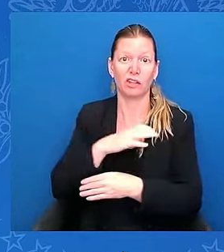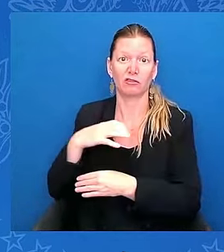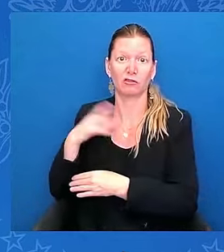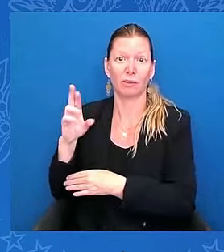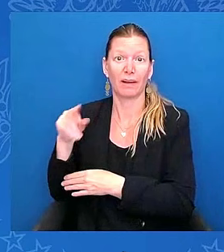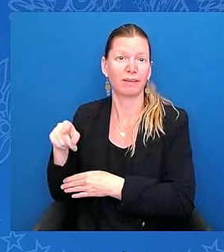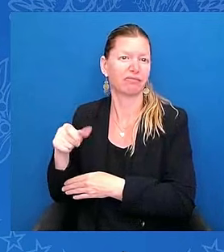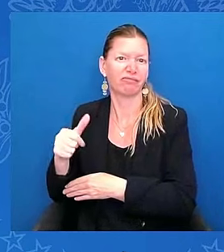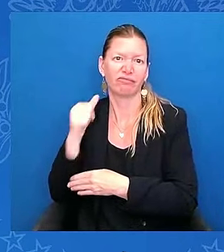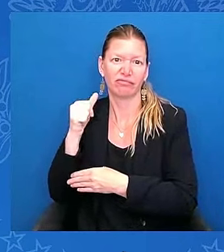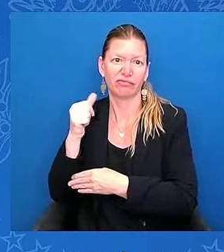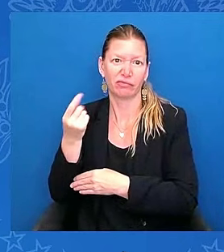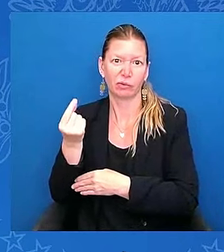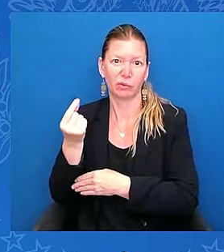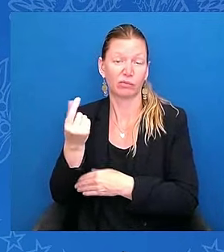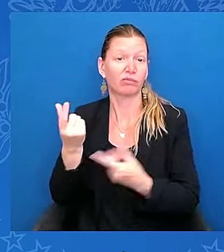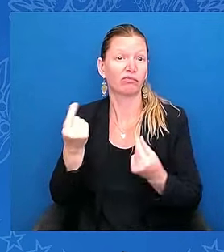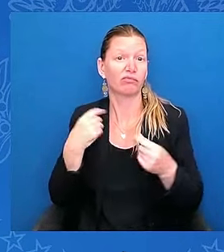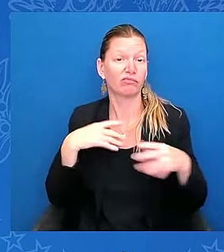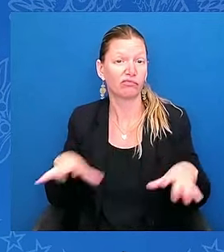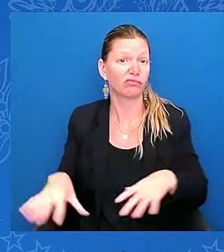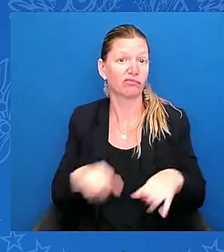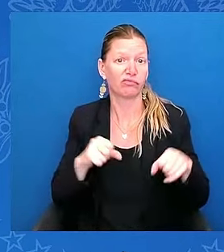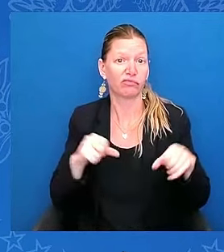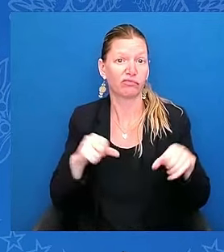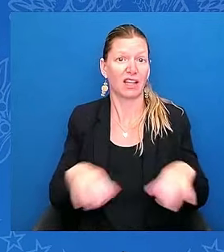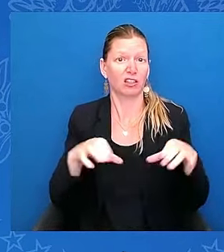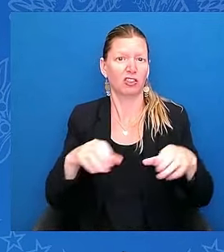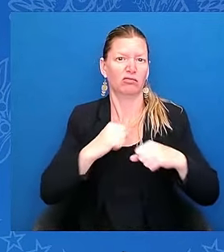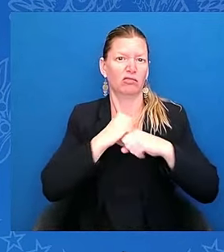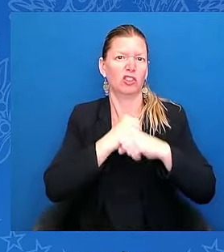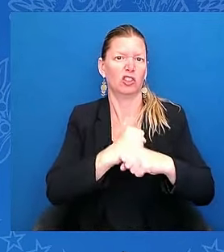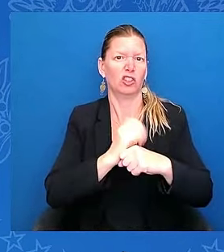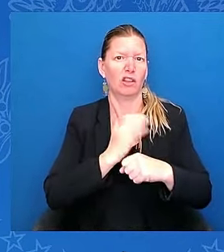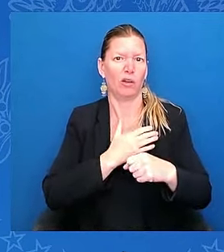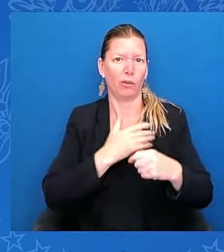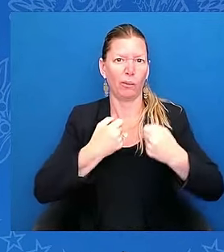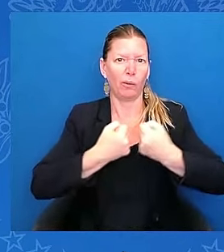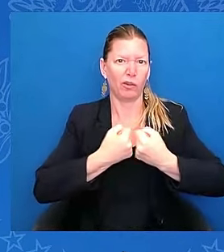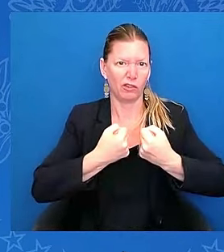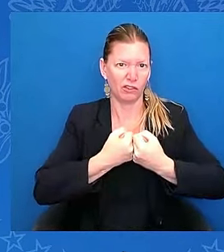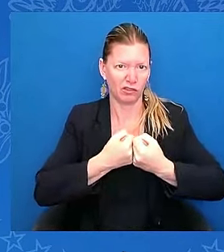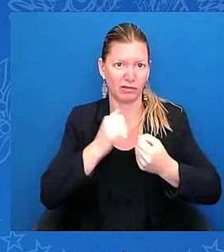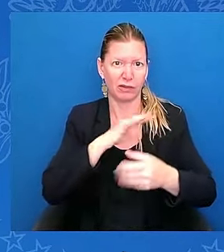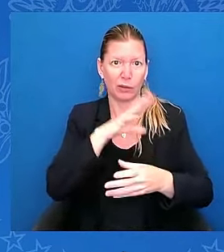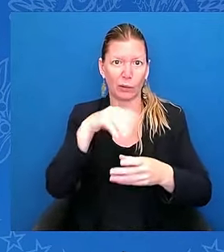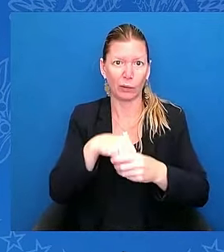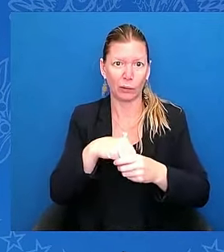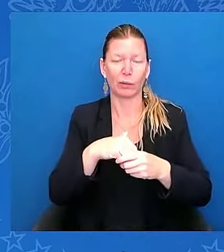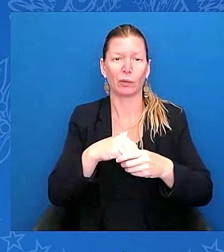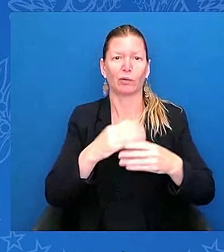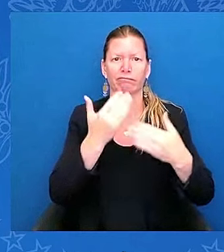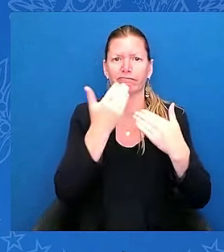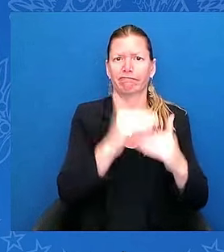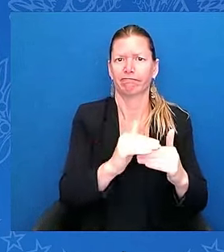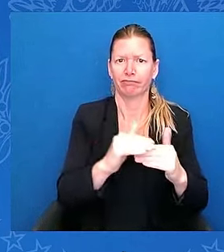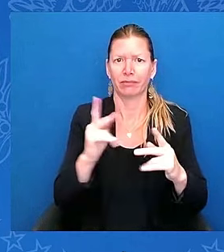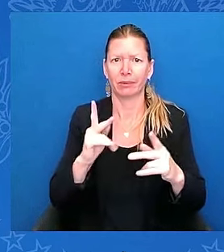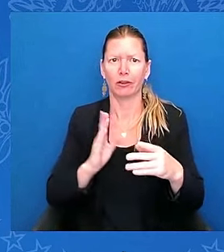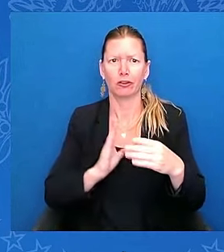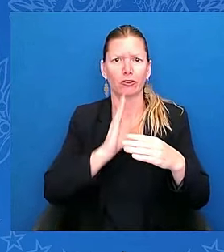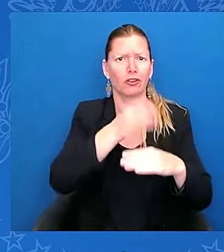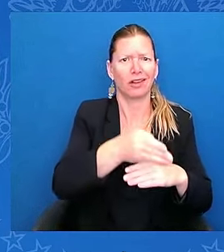making decisions on asylum more quickly, and so much more. And so far, it's working. Since we implemented my order,